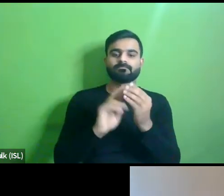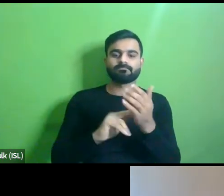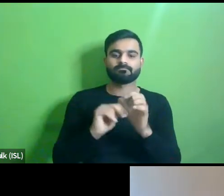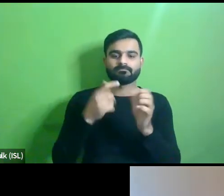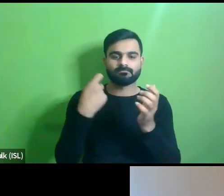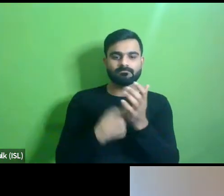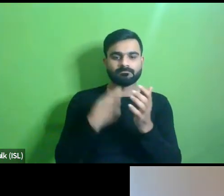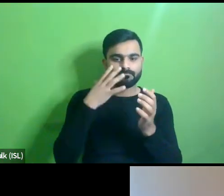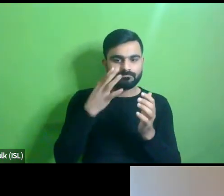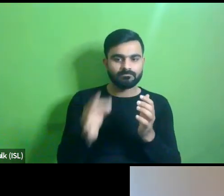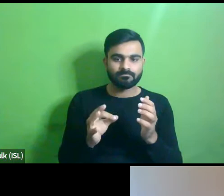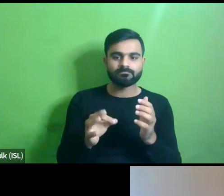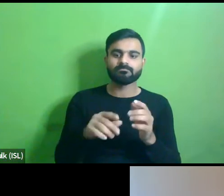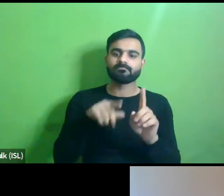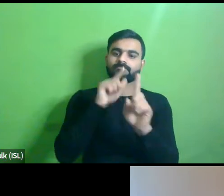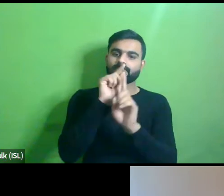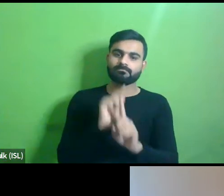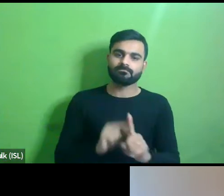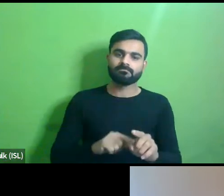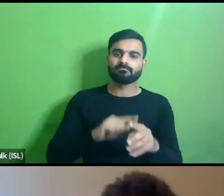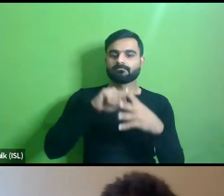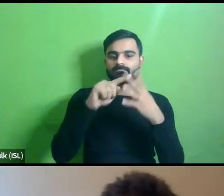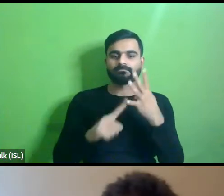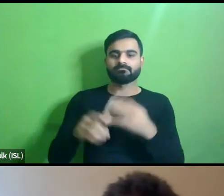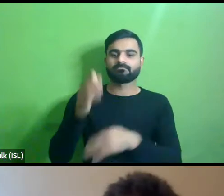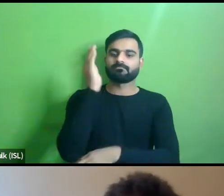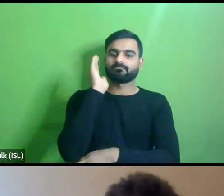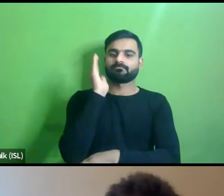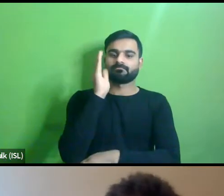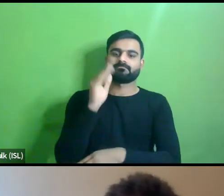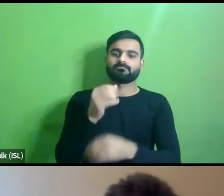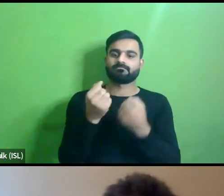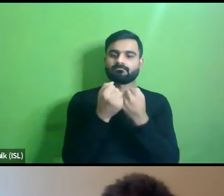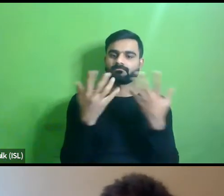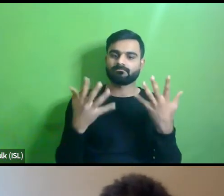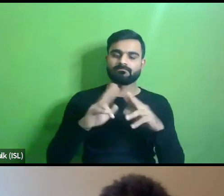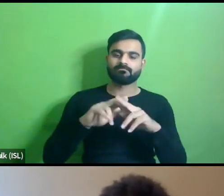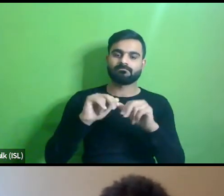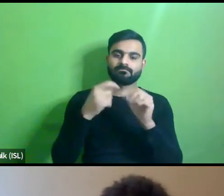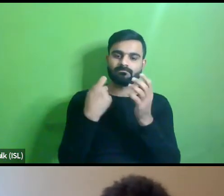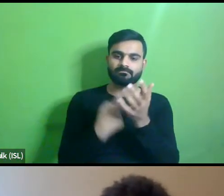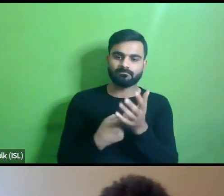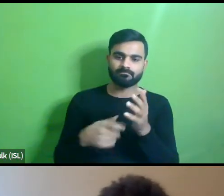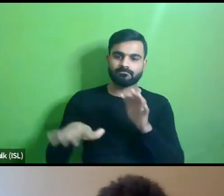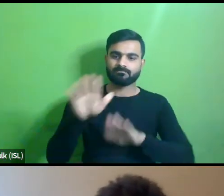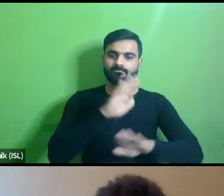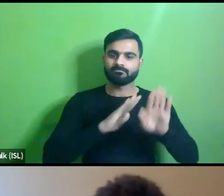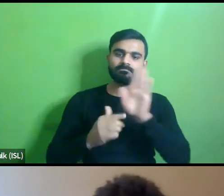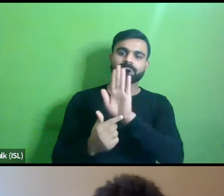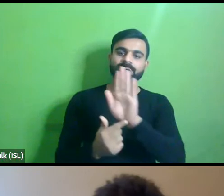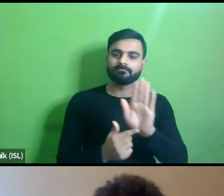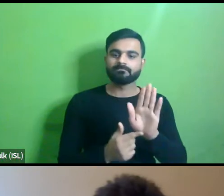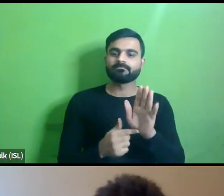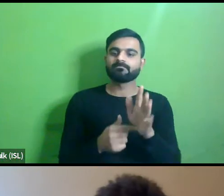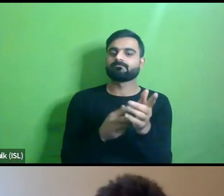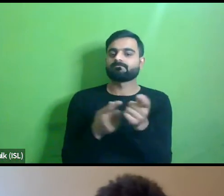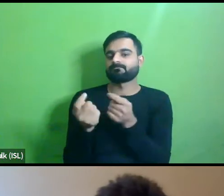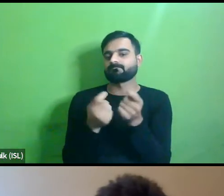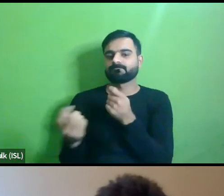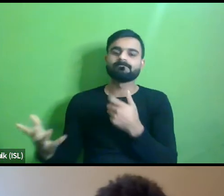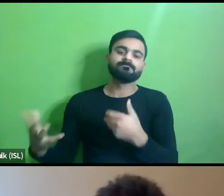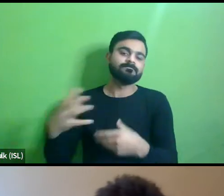importantly pointed through the three presentations that there are several factors at play that that contribute towards